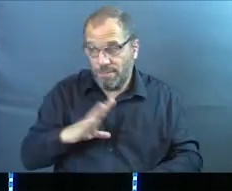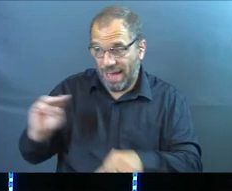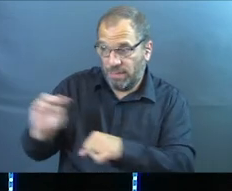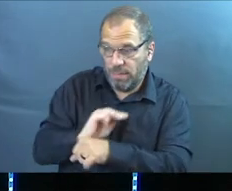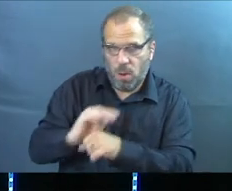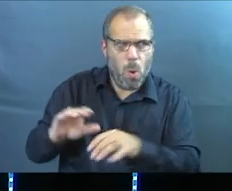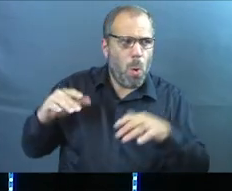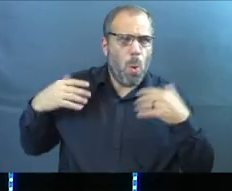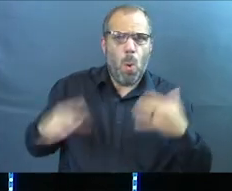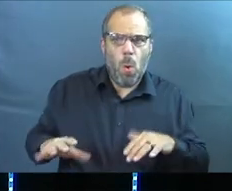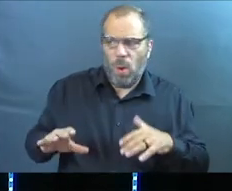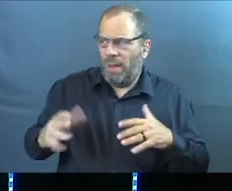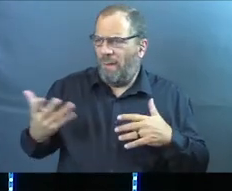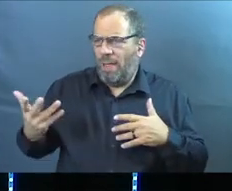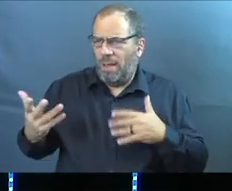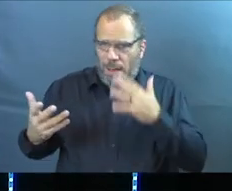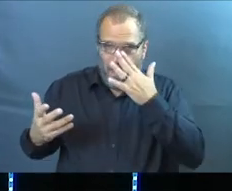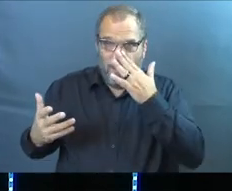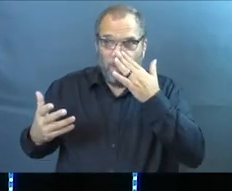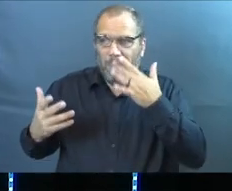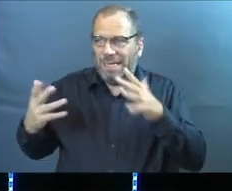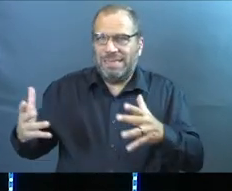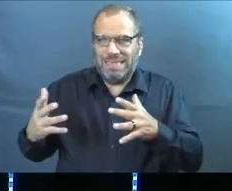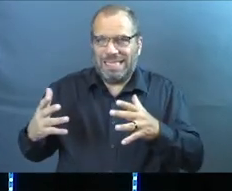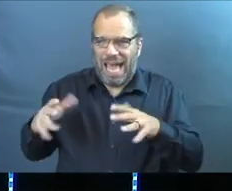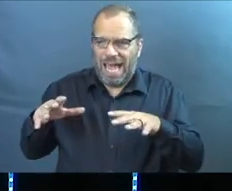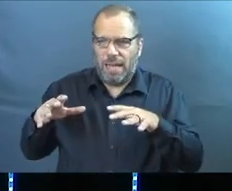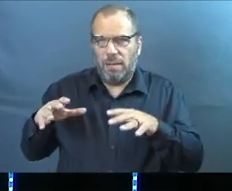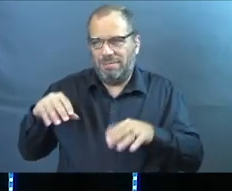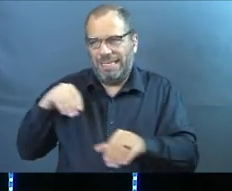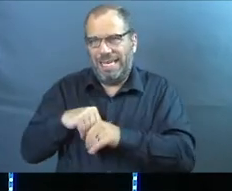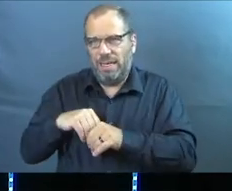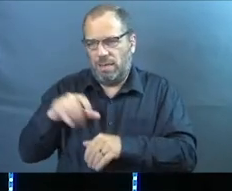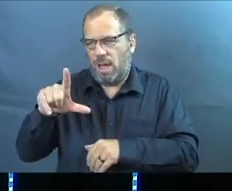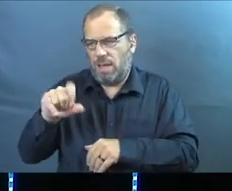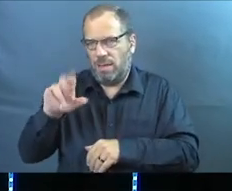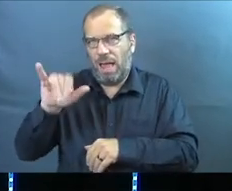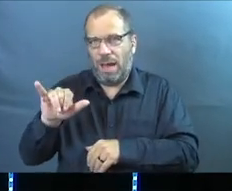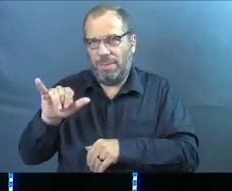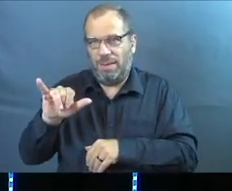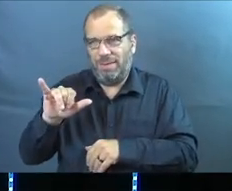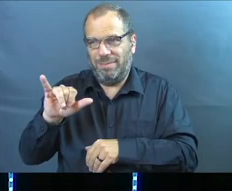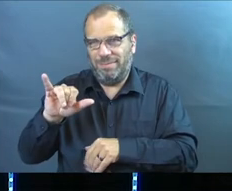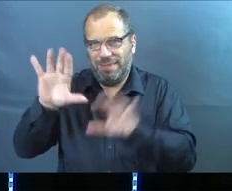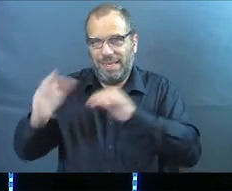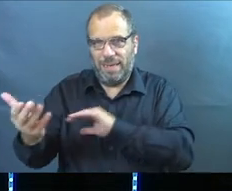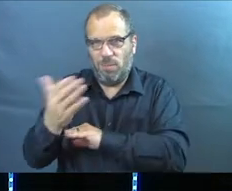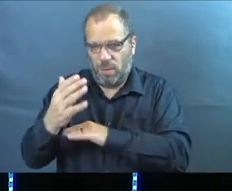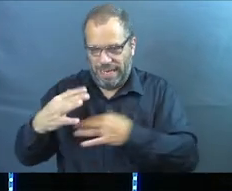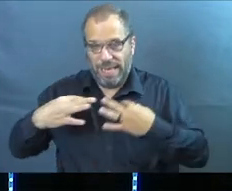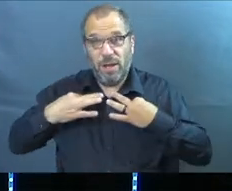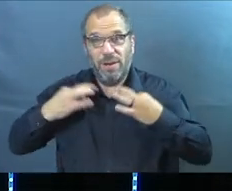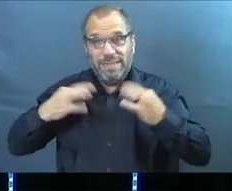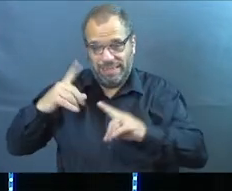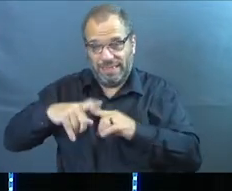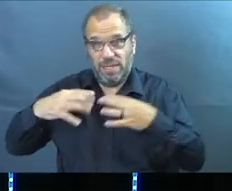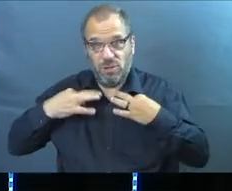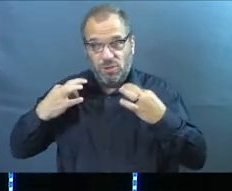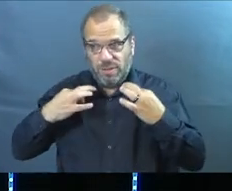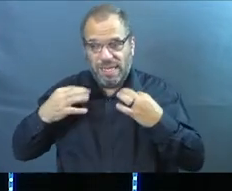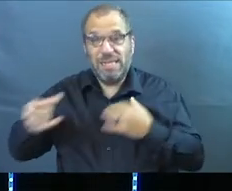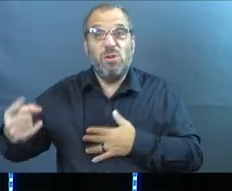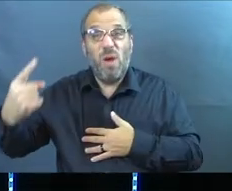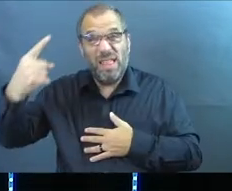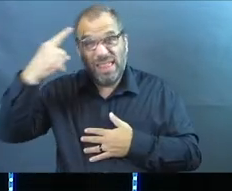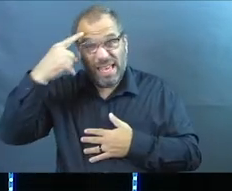ministry guys who kind of like stalk the lobby a little bit on Sundays if you've seen them in their t-shirts and if they